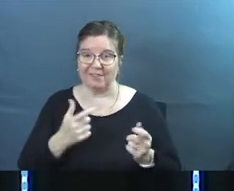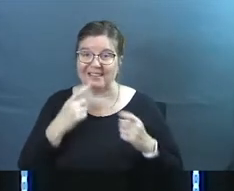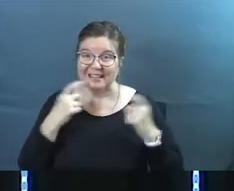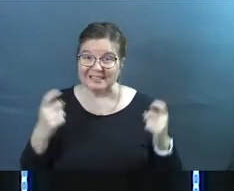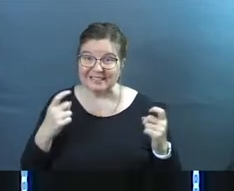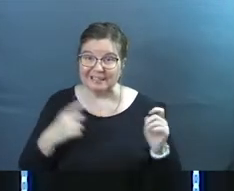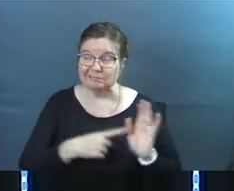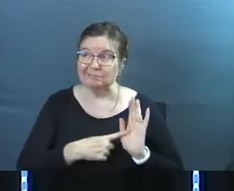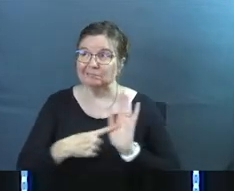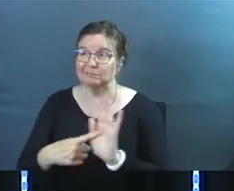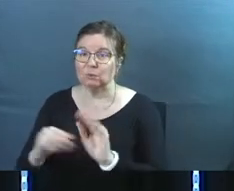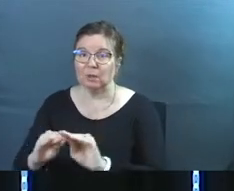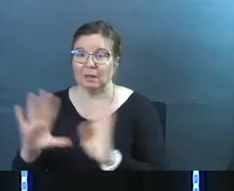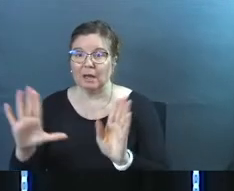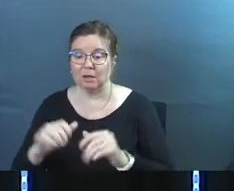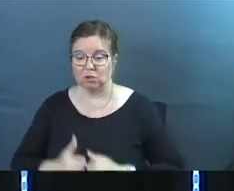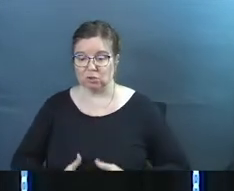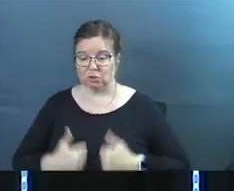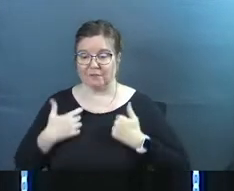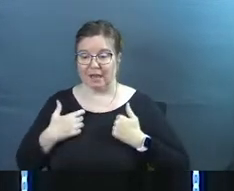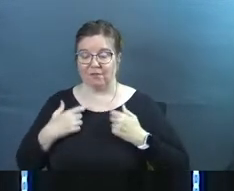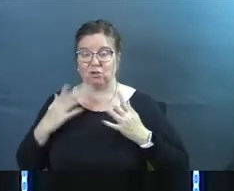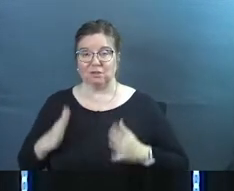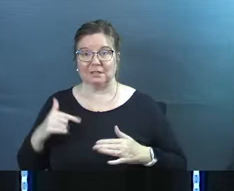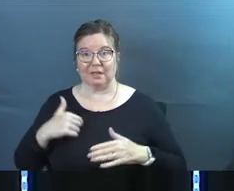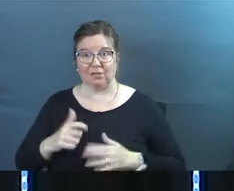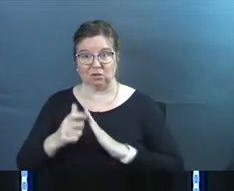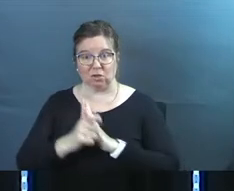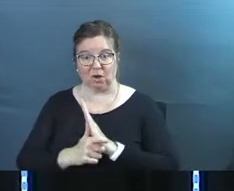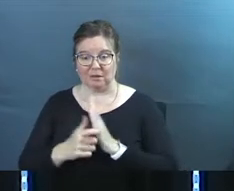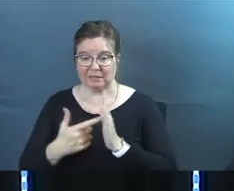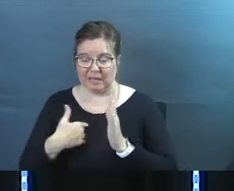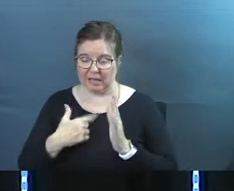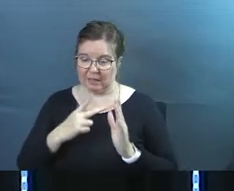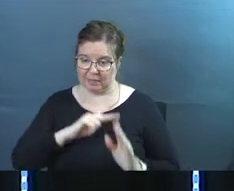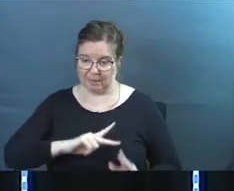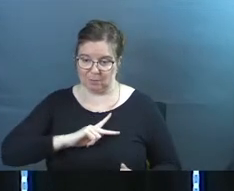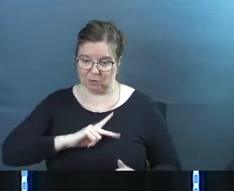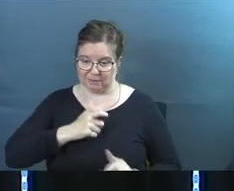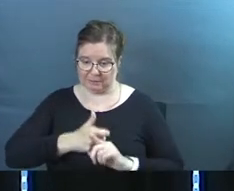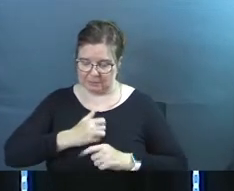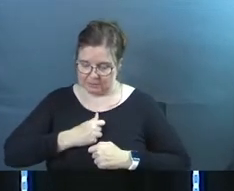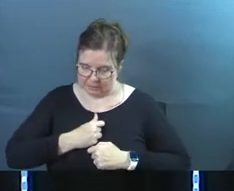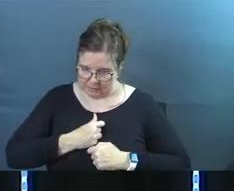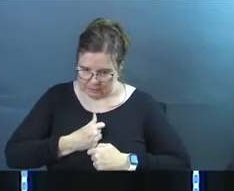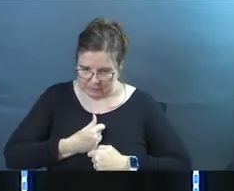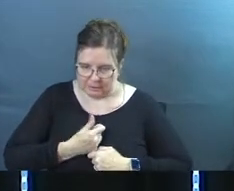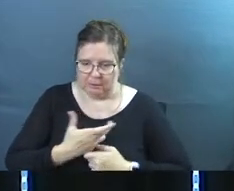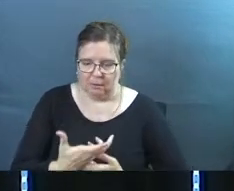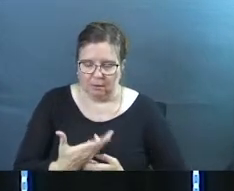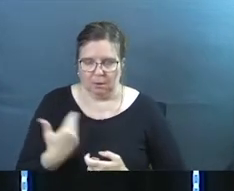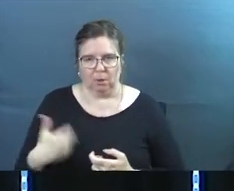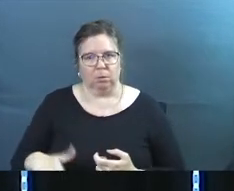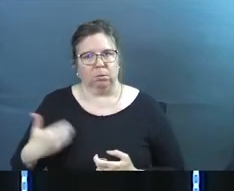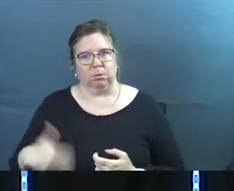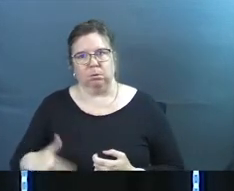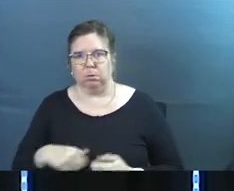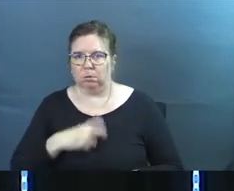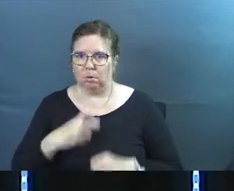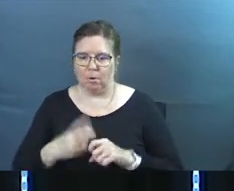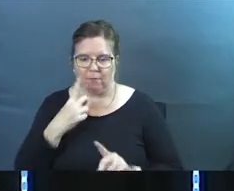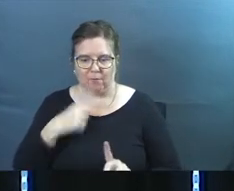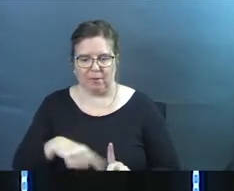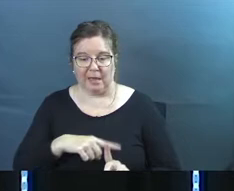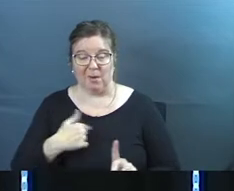light. The survivors in this article have done that at a personal cost that few of us can fathom. We must admit that our failures